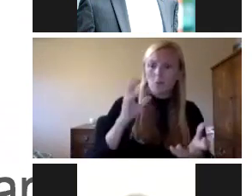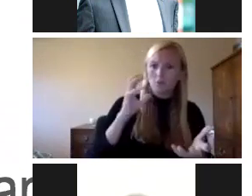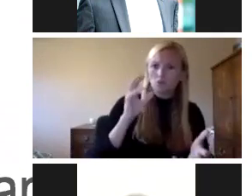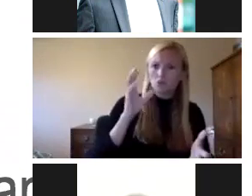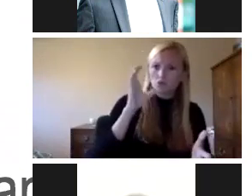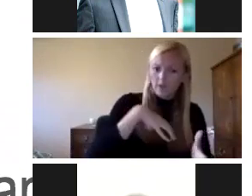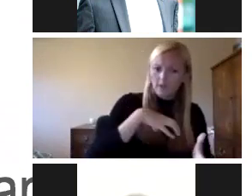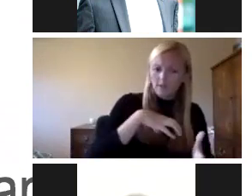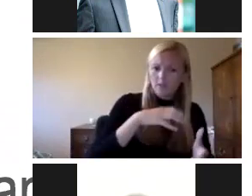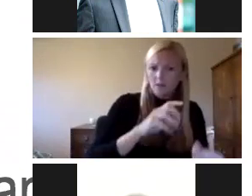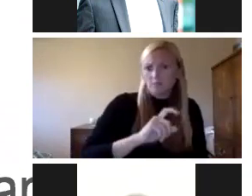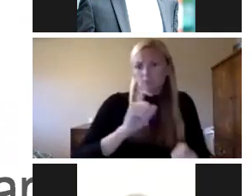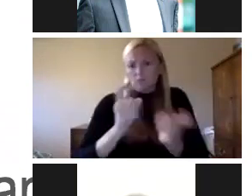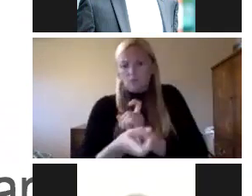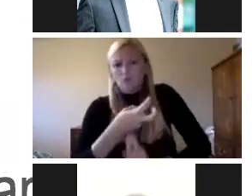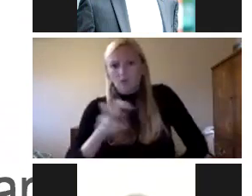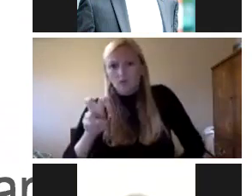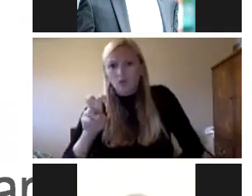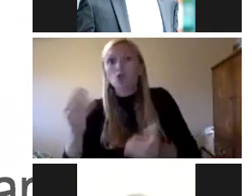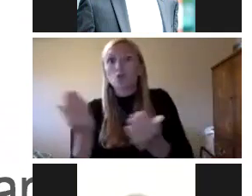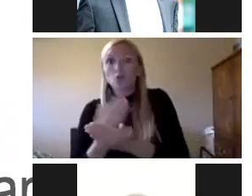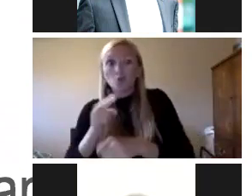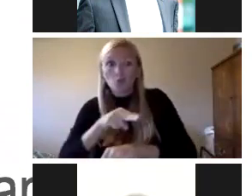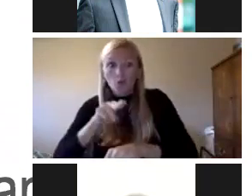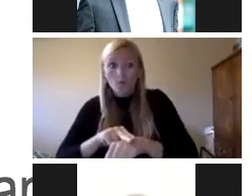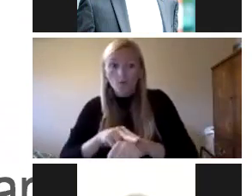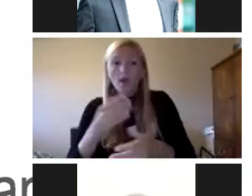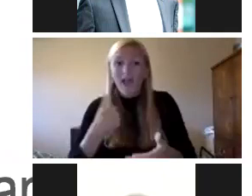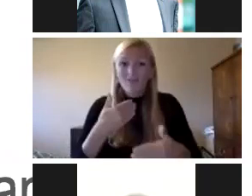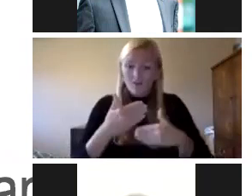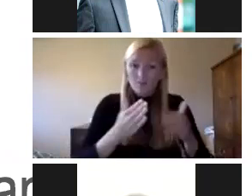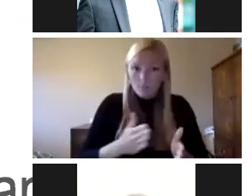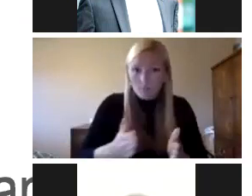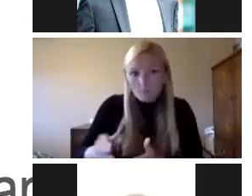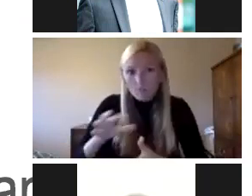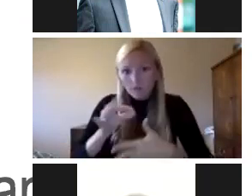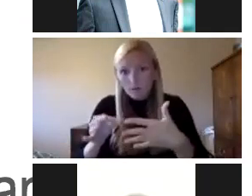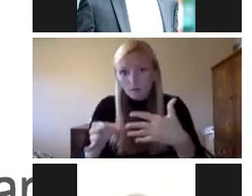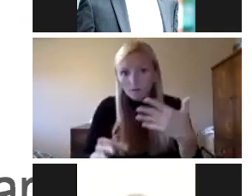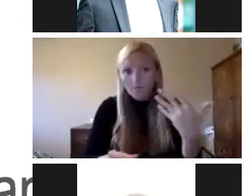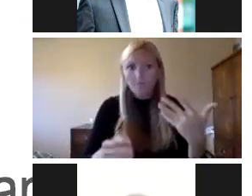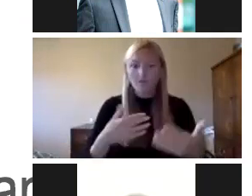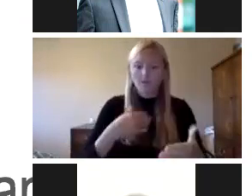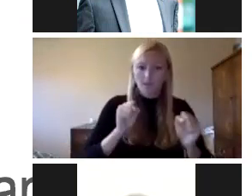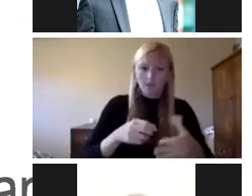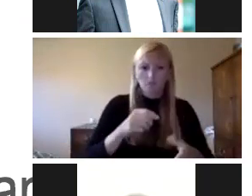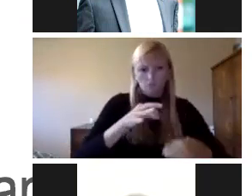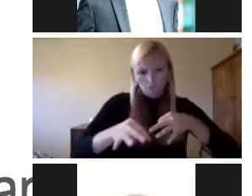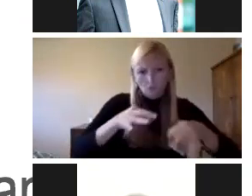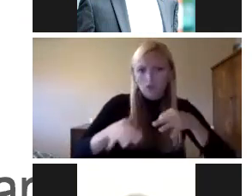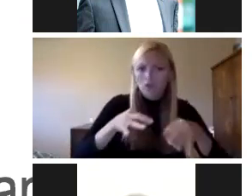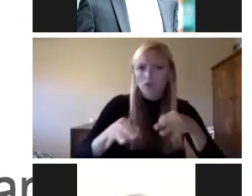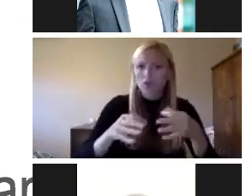And it describes coordinating and planning options for a new future state, outlining procedures to restore services, delivery and